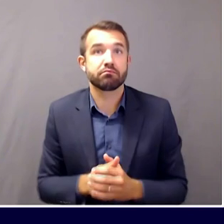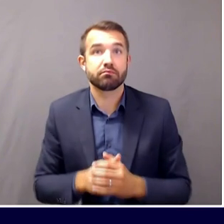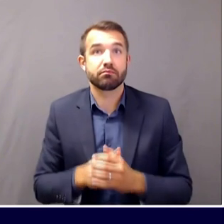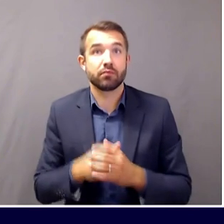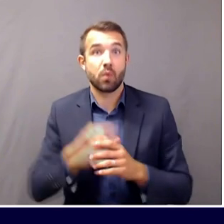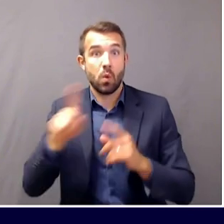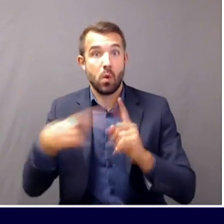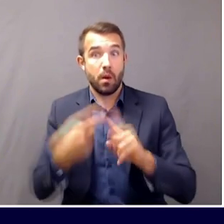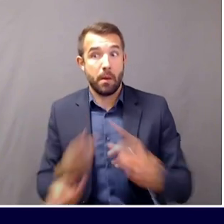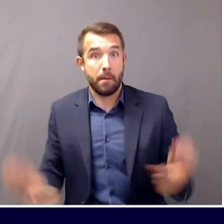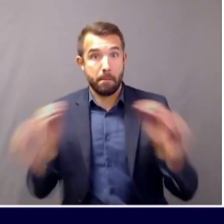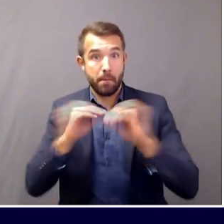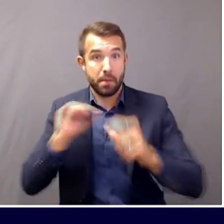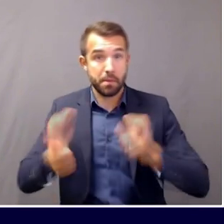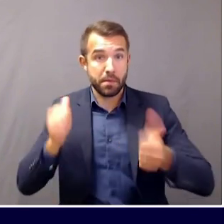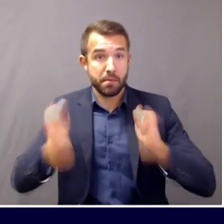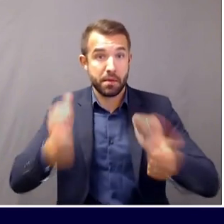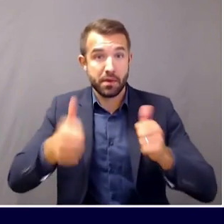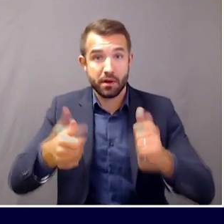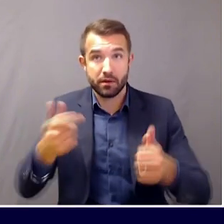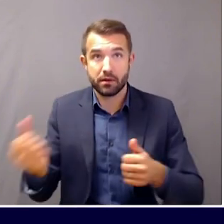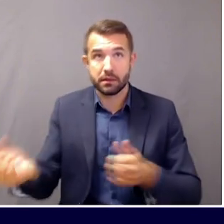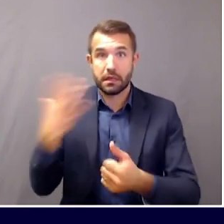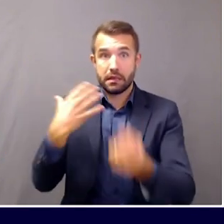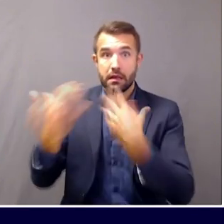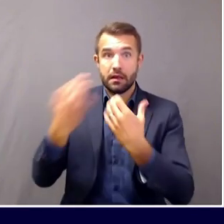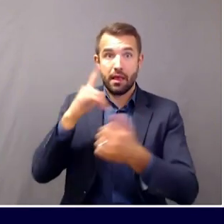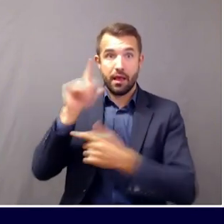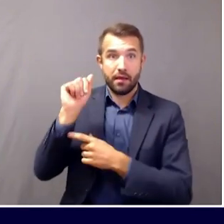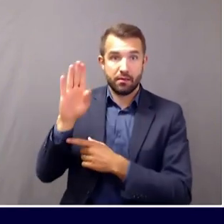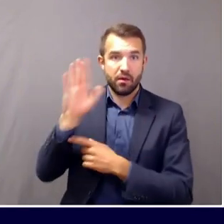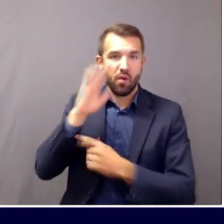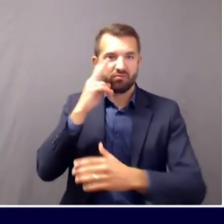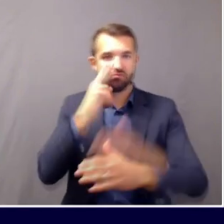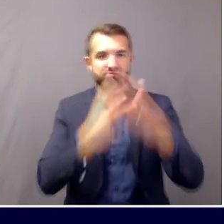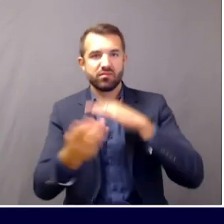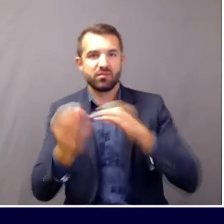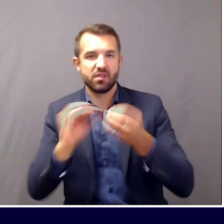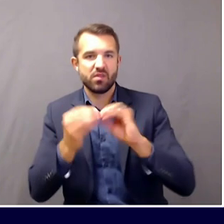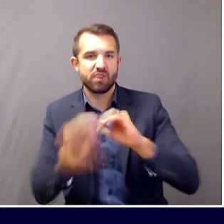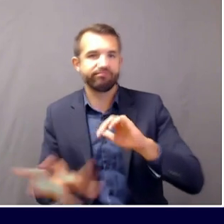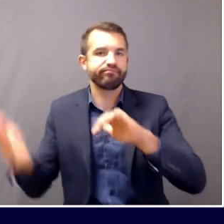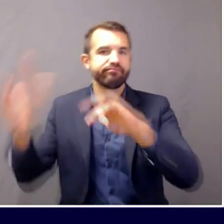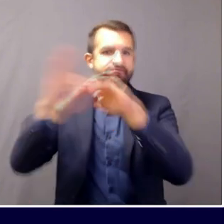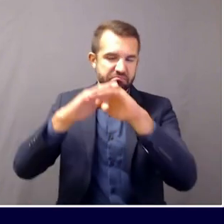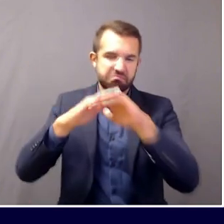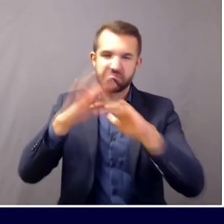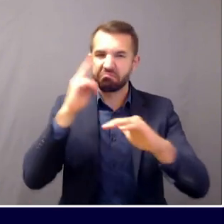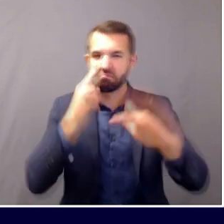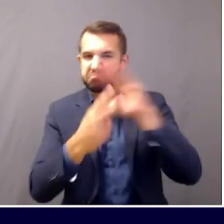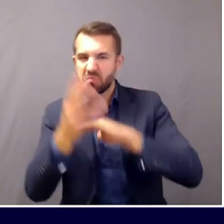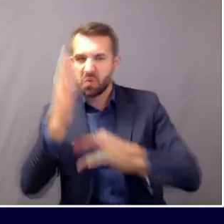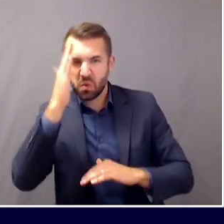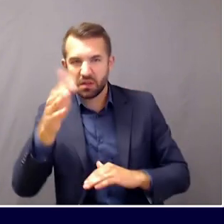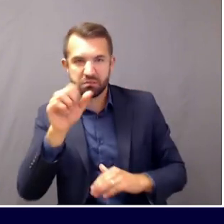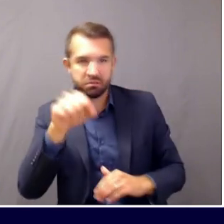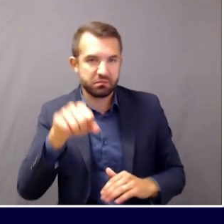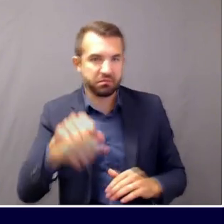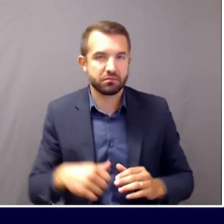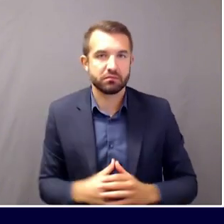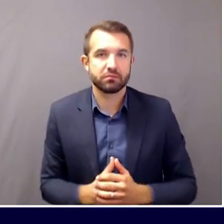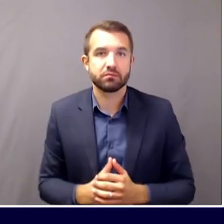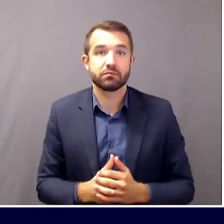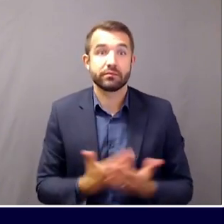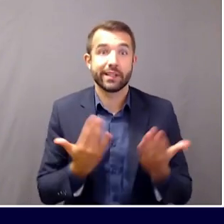coming online, we anticipate that number are increasing. Now I'd like to turn things over to Commissioner Lambrue for an update on funding.